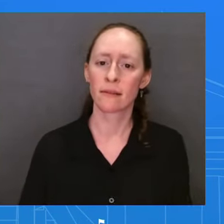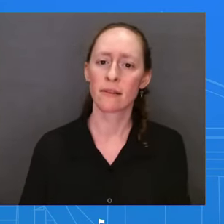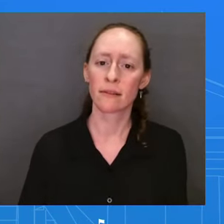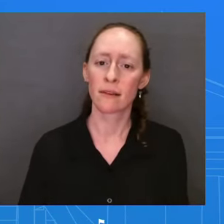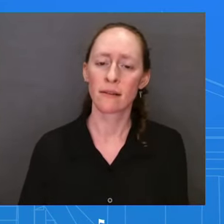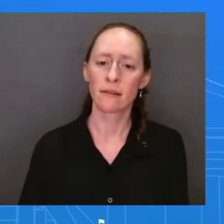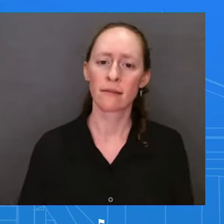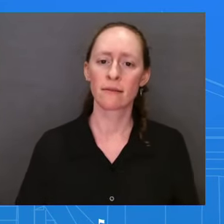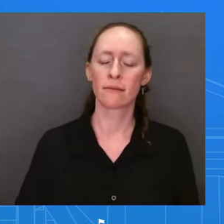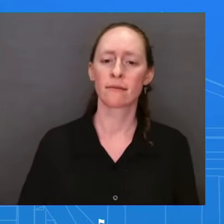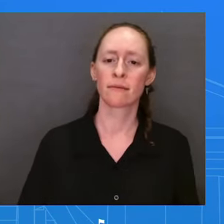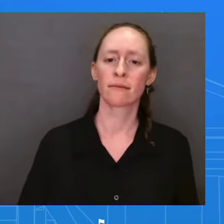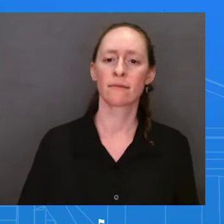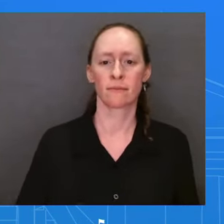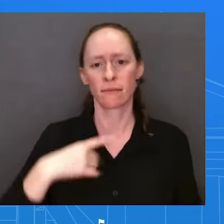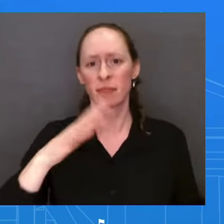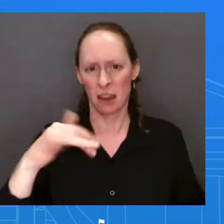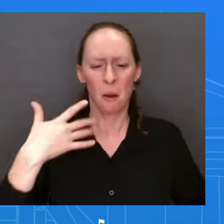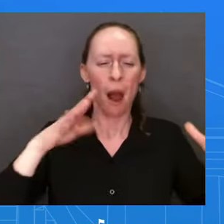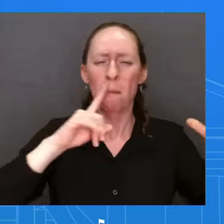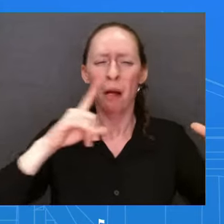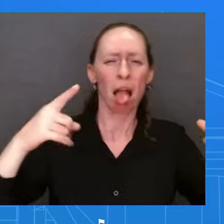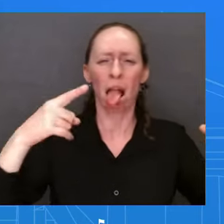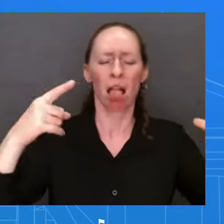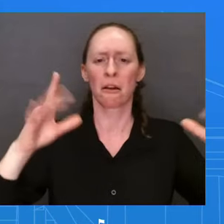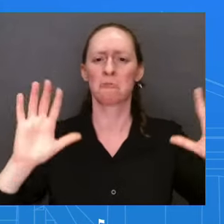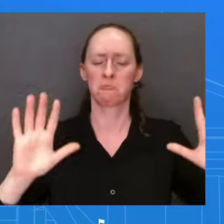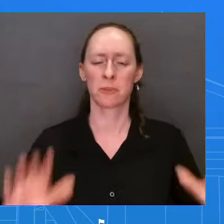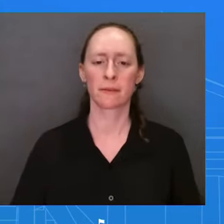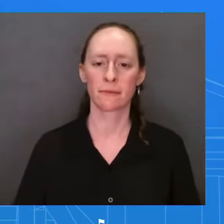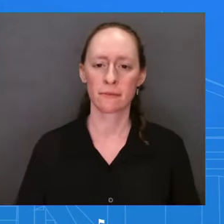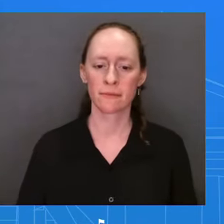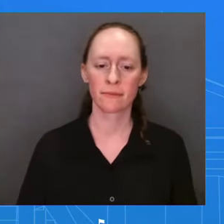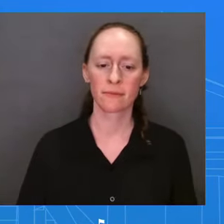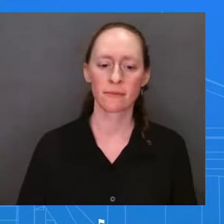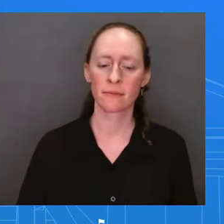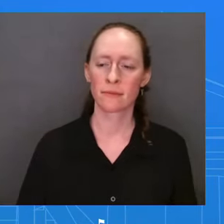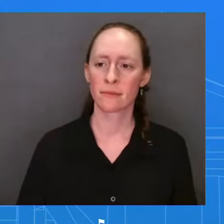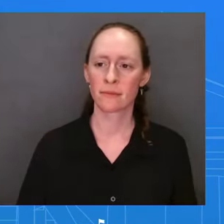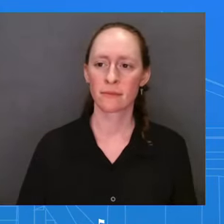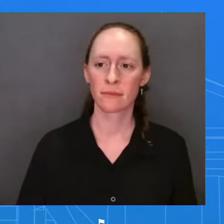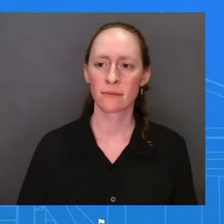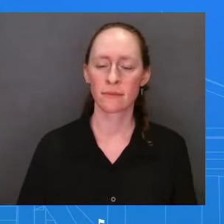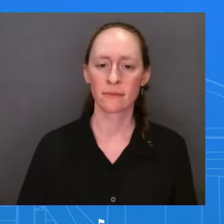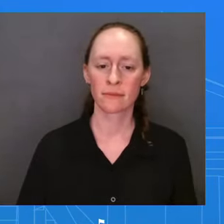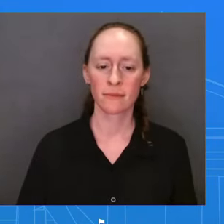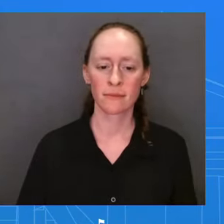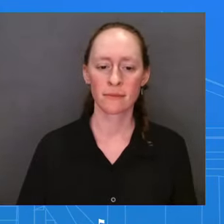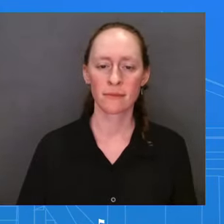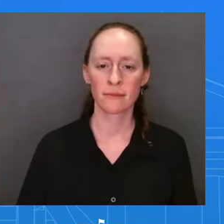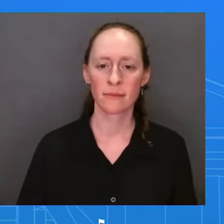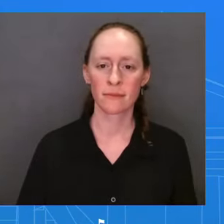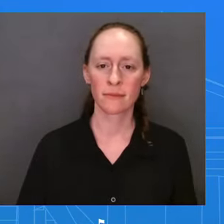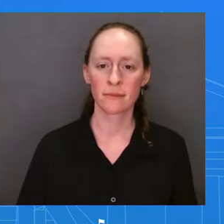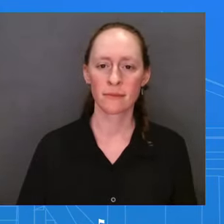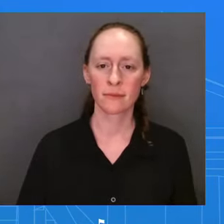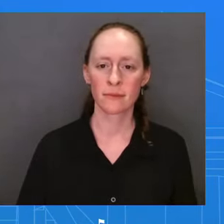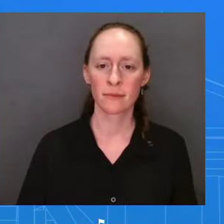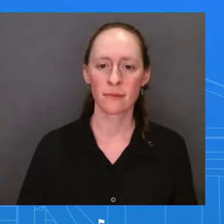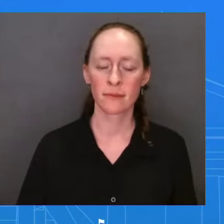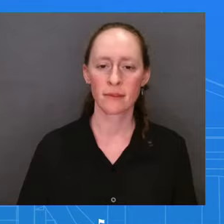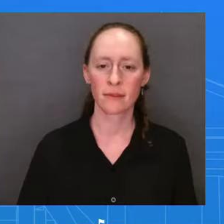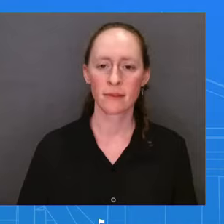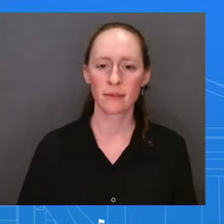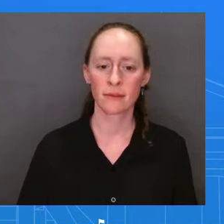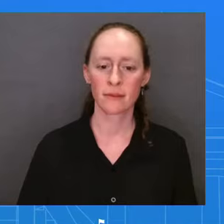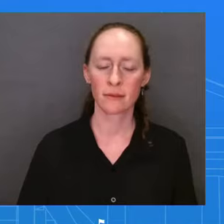responsible way. Given the situation that we saw unfold this weekend in Russia, is it are you reaching out to your Chinese